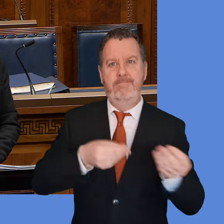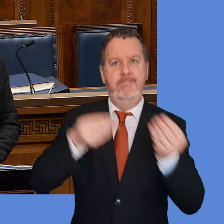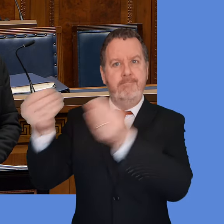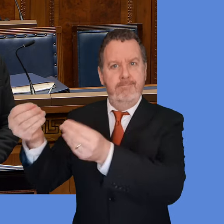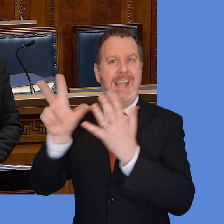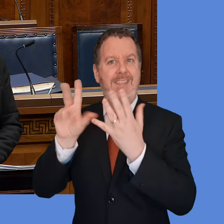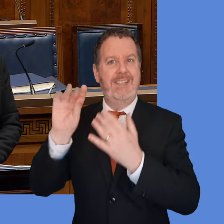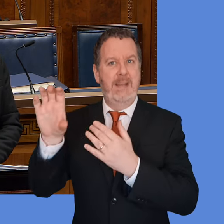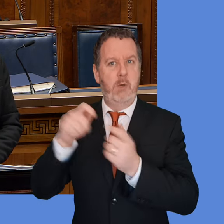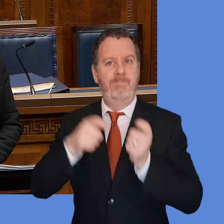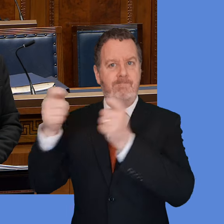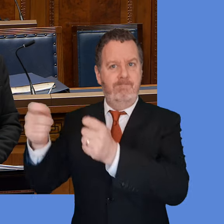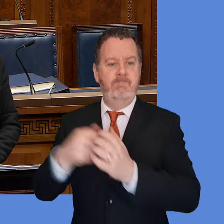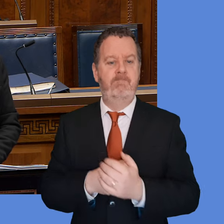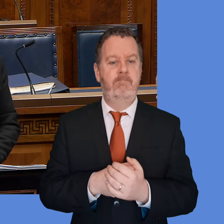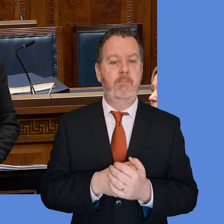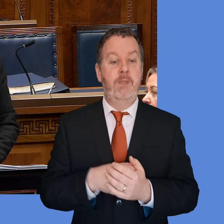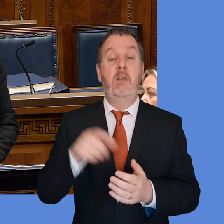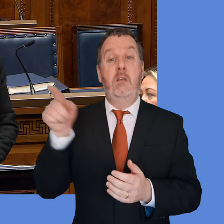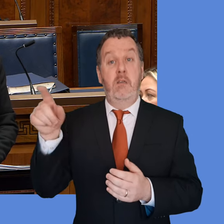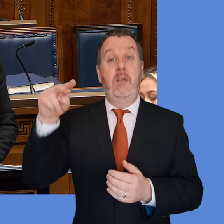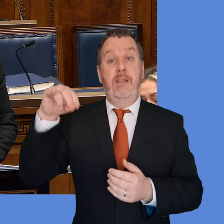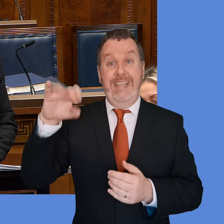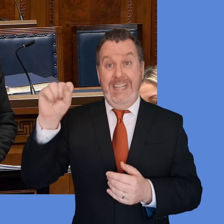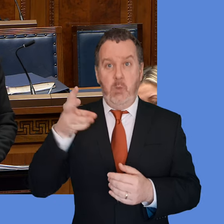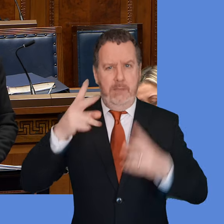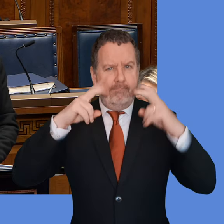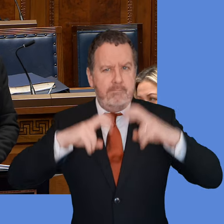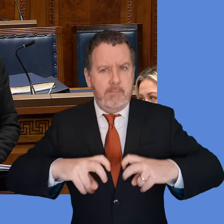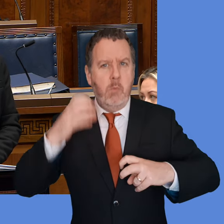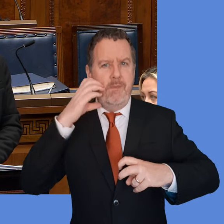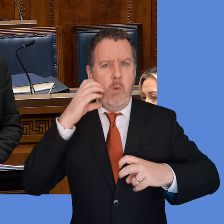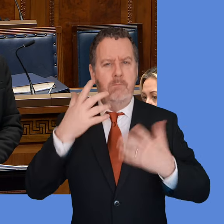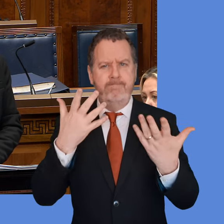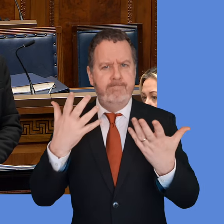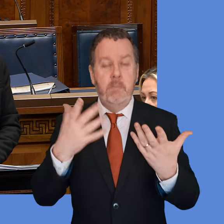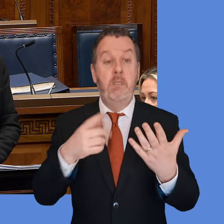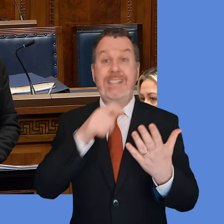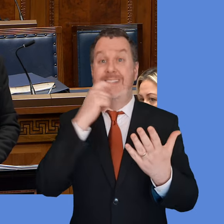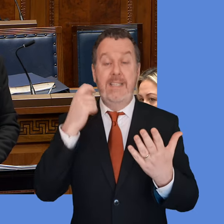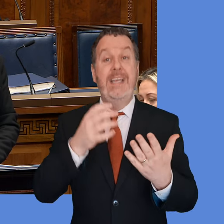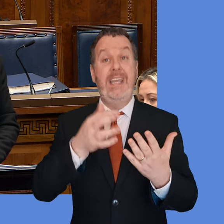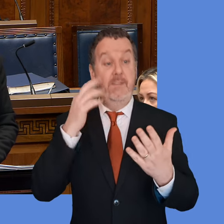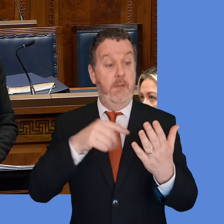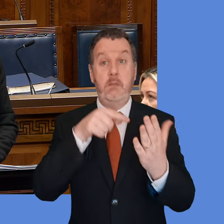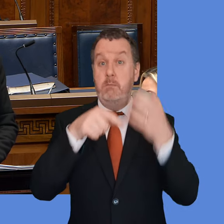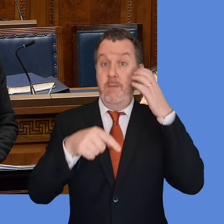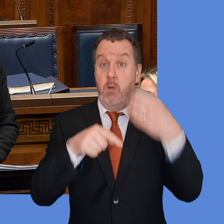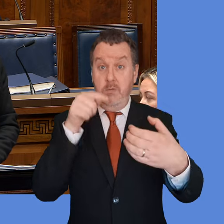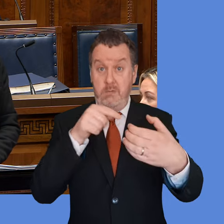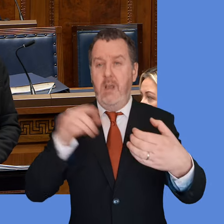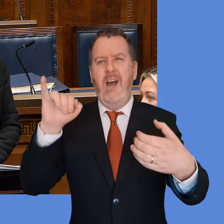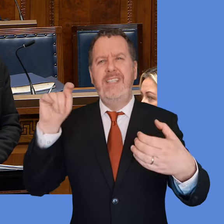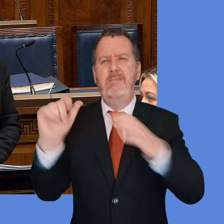The terms of reference for the NICS mobile device fact-finding investigation stated that if the analysis of the mobile devices by an IT